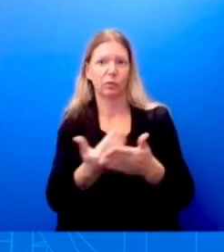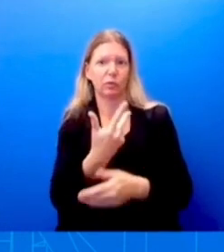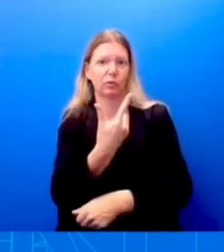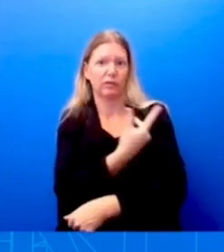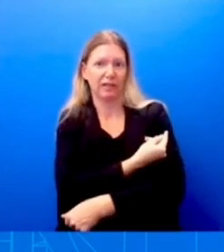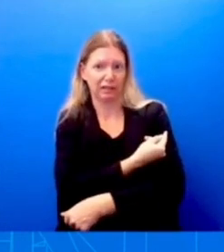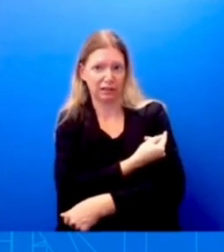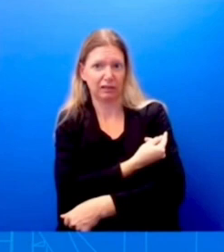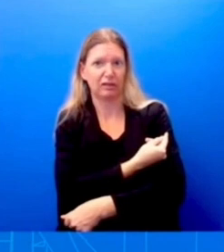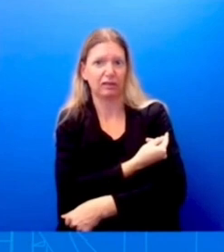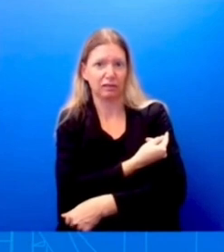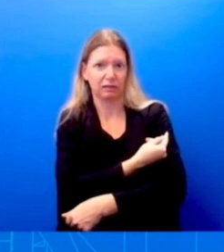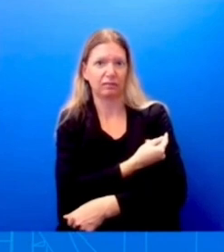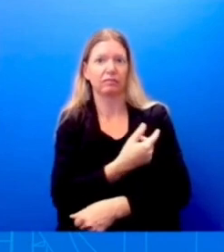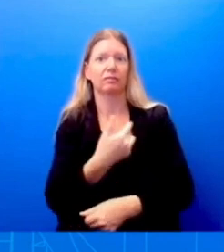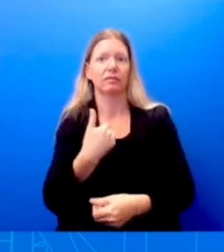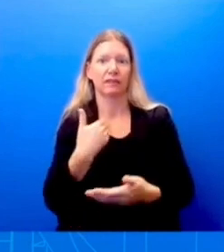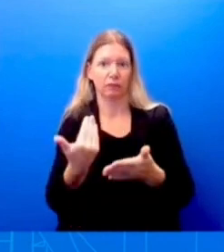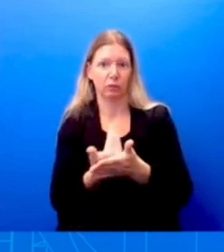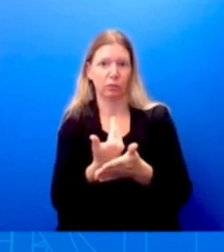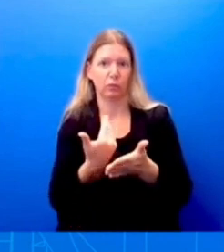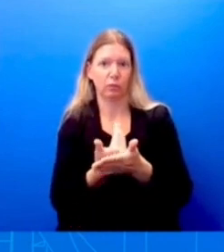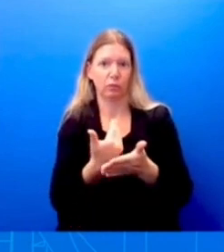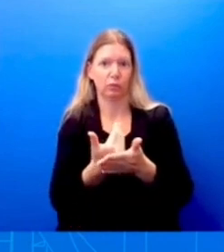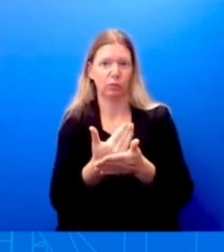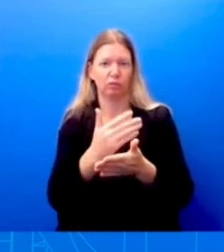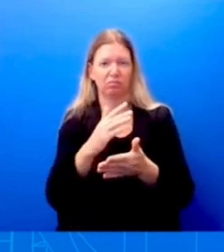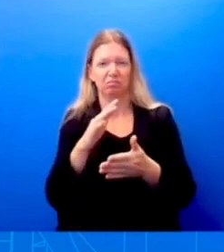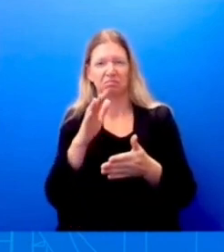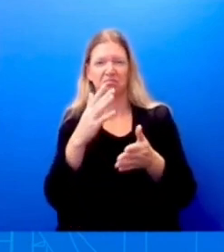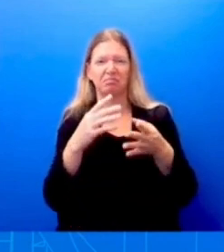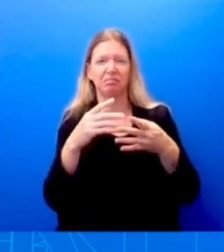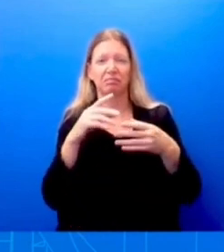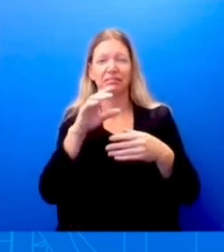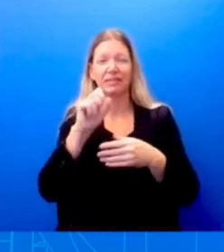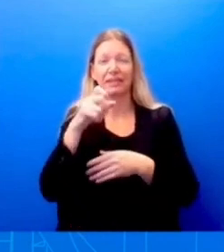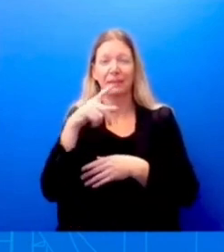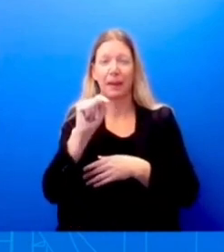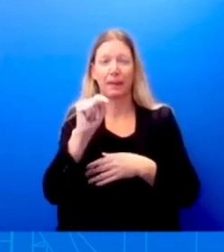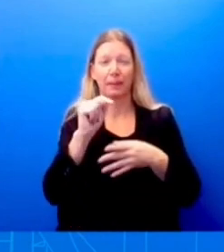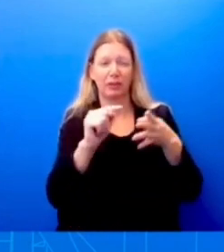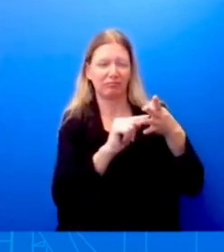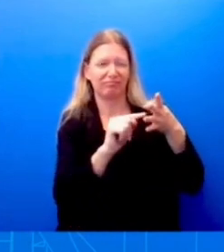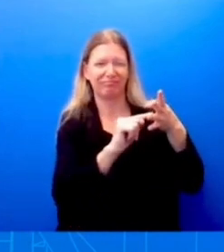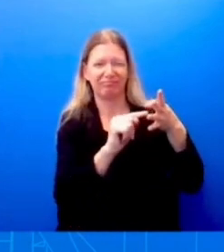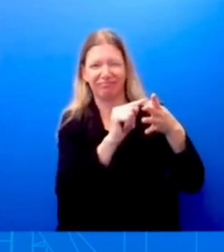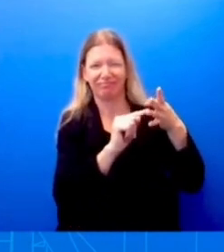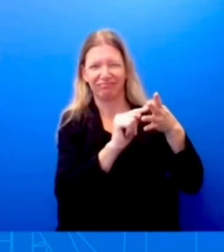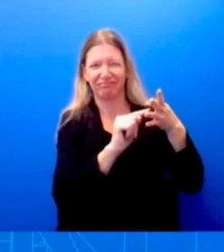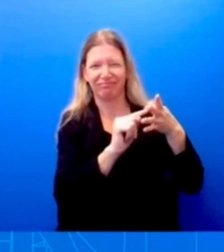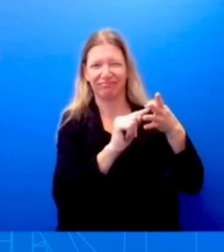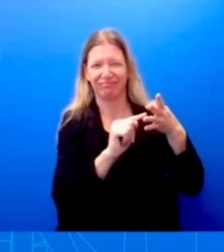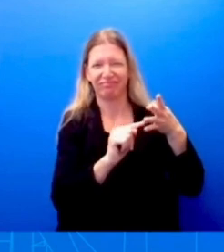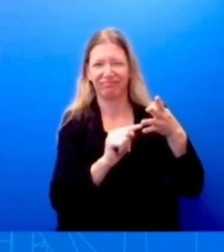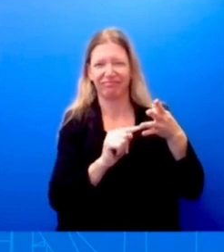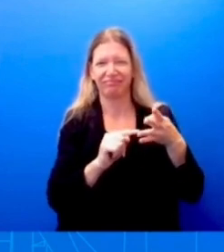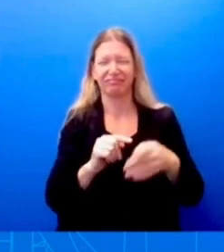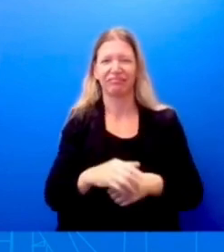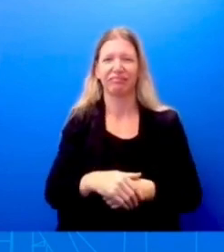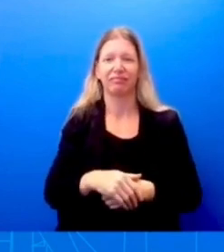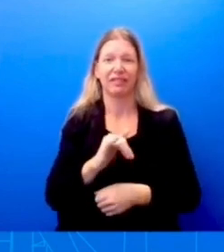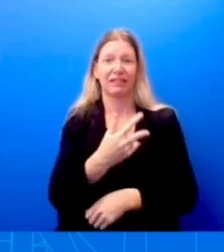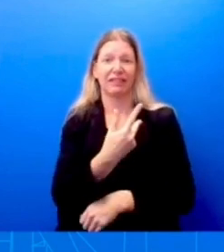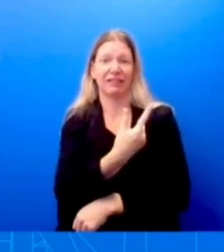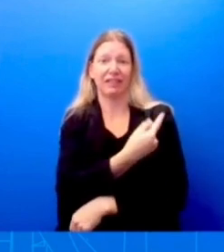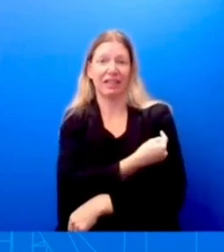updated vaccine September, mid-September, I believe. So we know that, as you all know, vaccinations against COVID-19 remains the